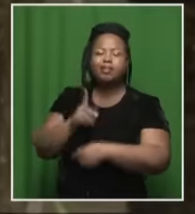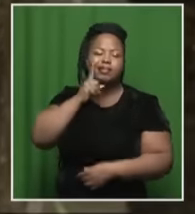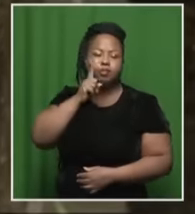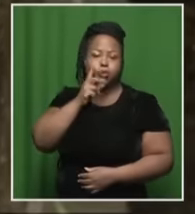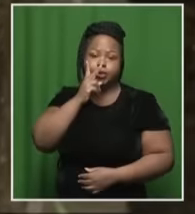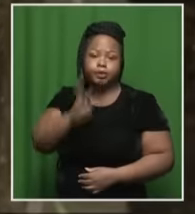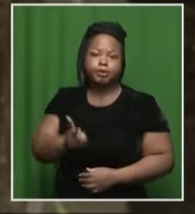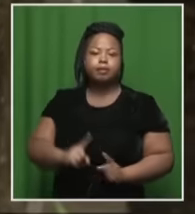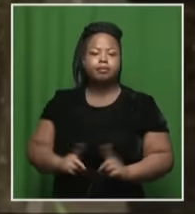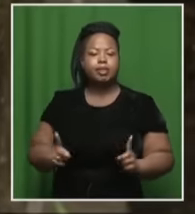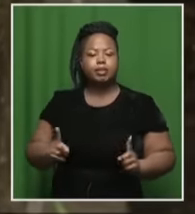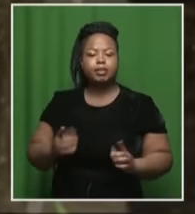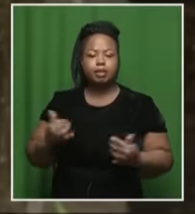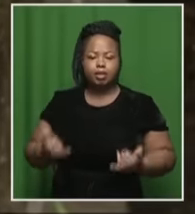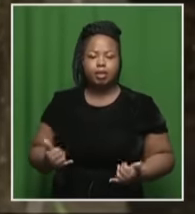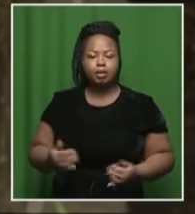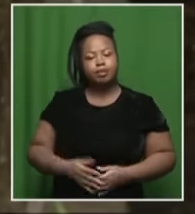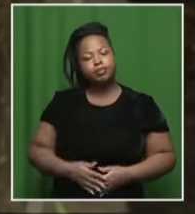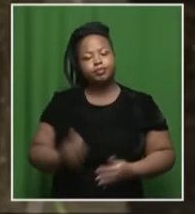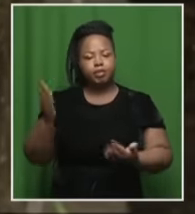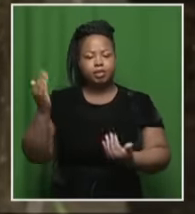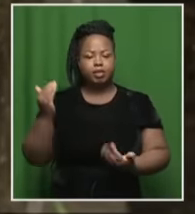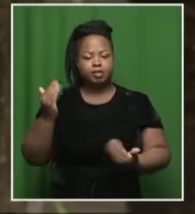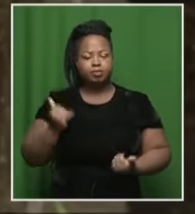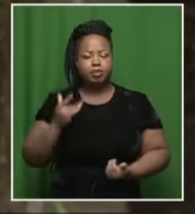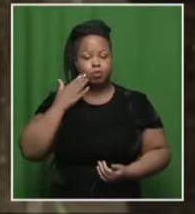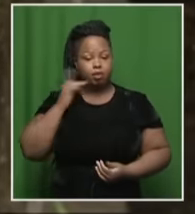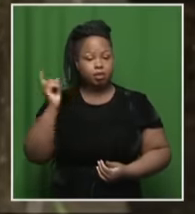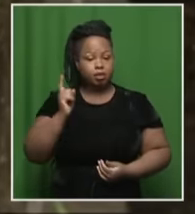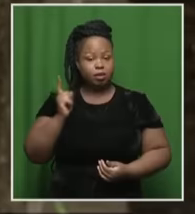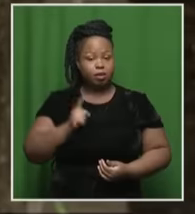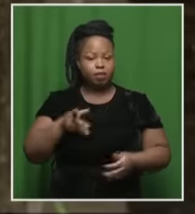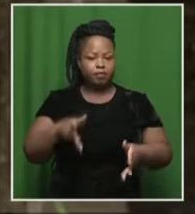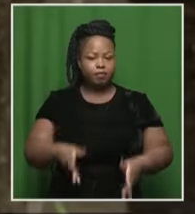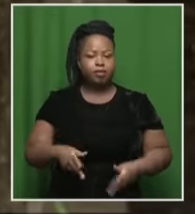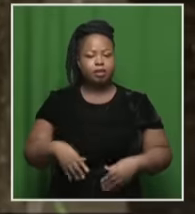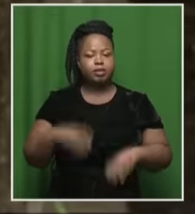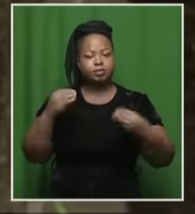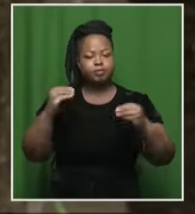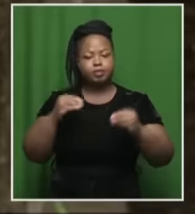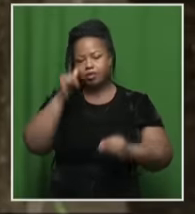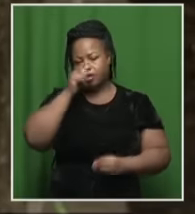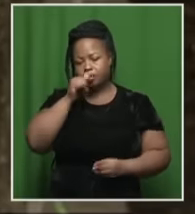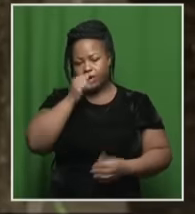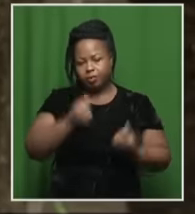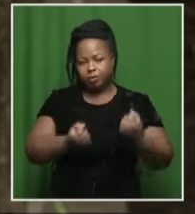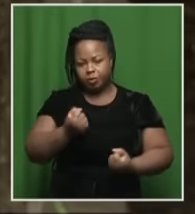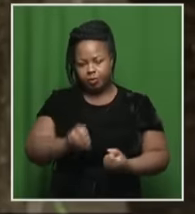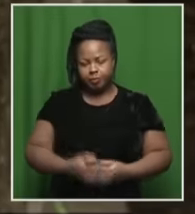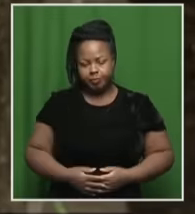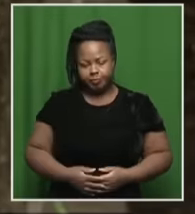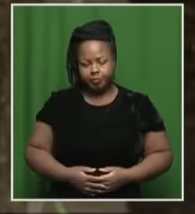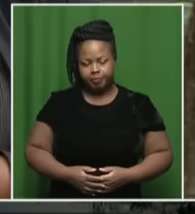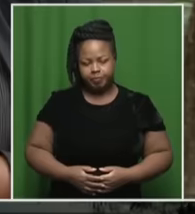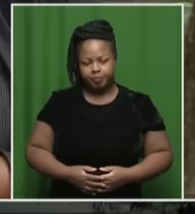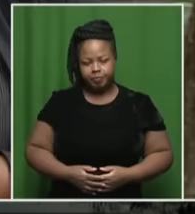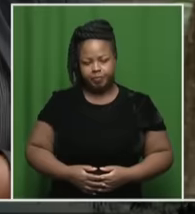lives. But as a wrap, that is what you can expect when she does arrive here at the Commercial Crimes Court. Over to you, Sakina.